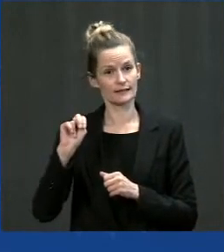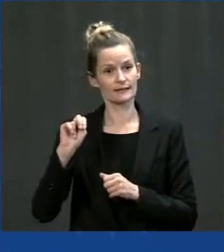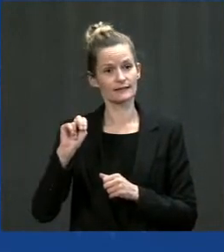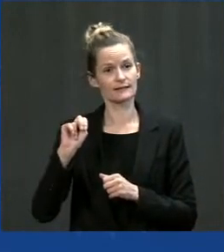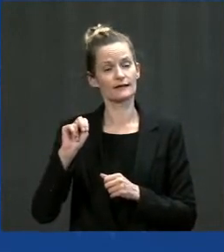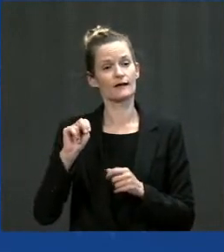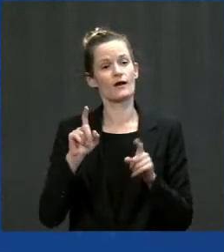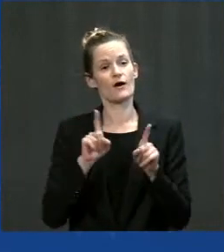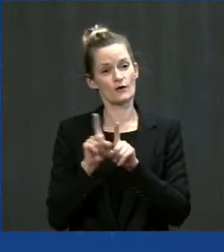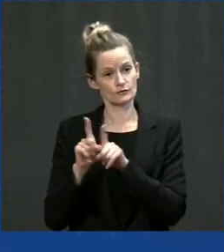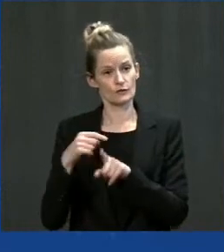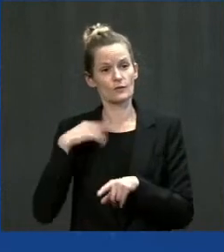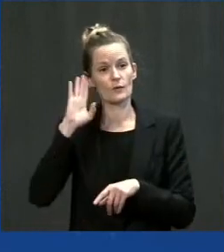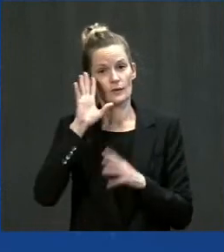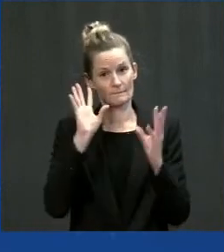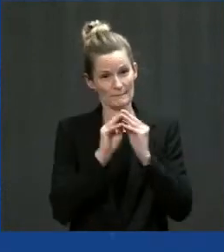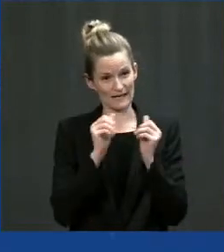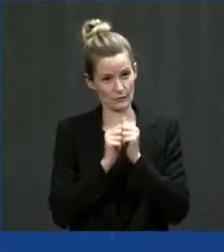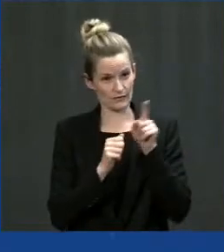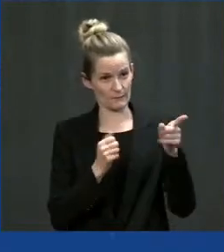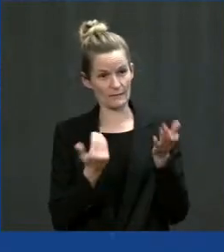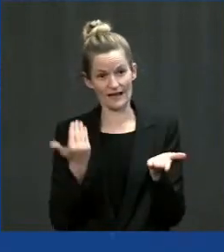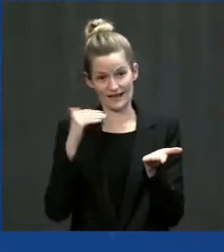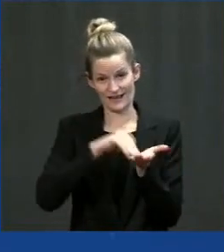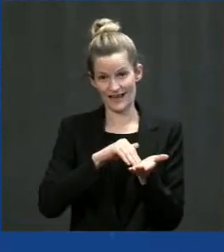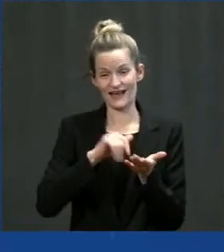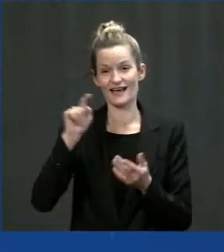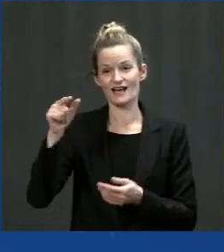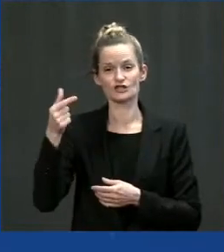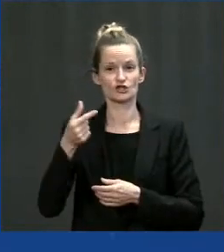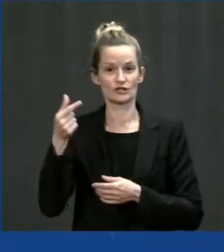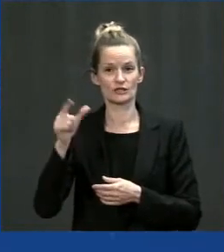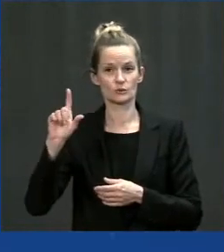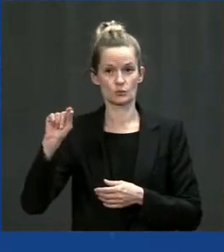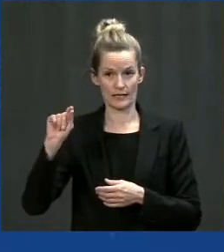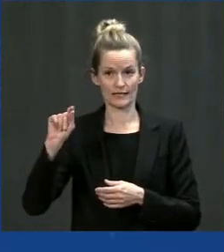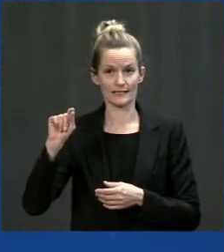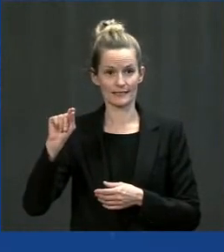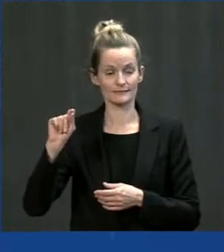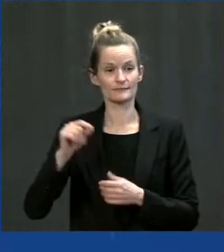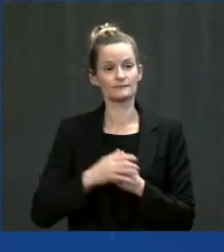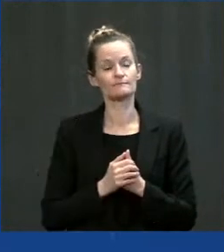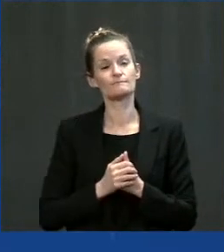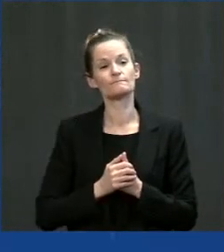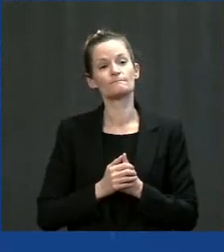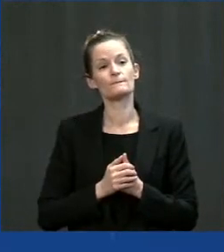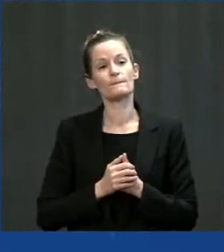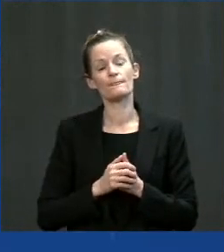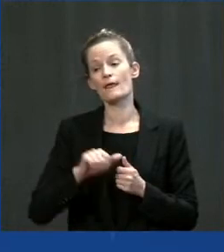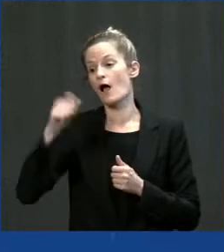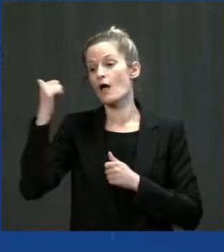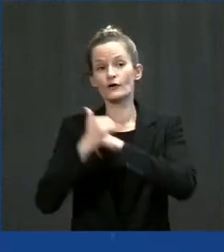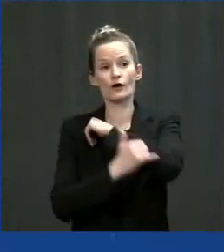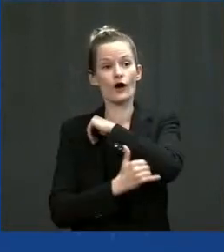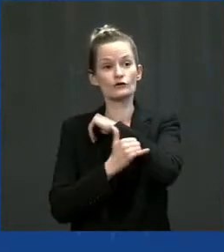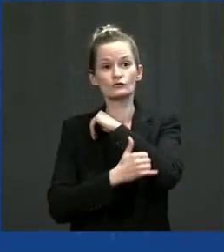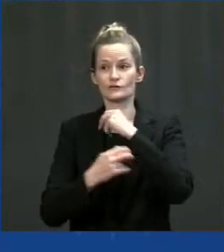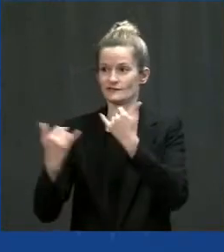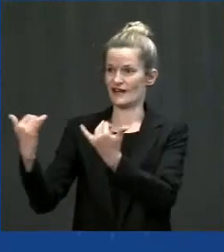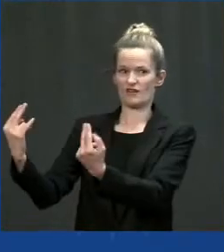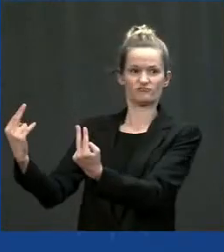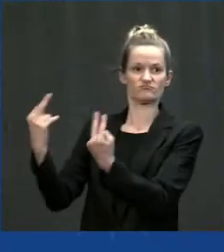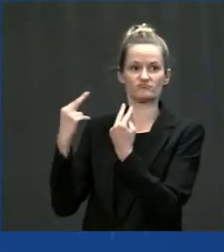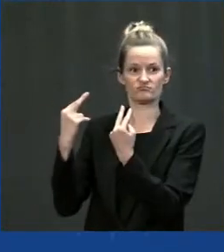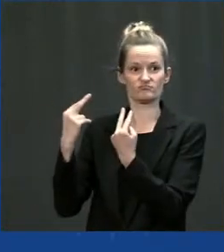you know, what affects our at the attitude of the America of the rest of the world about the United States? Can we still do get